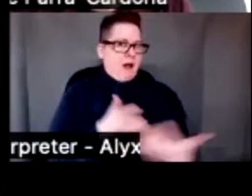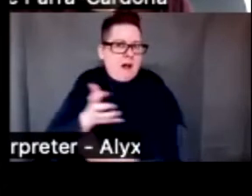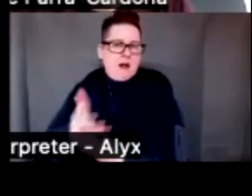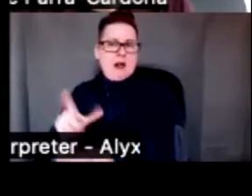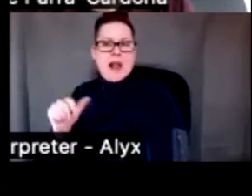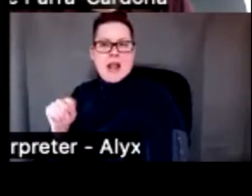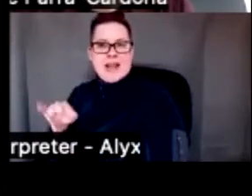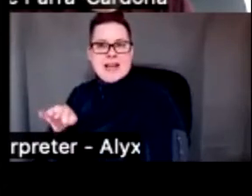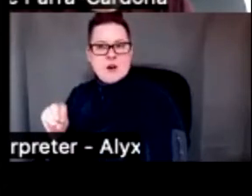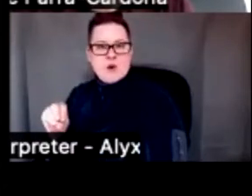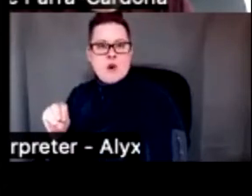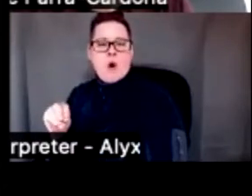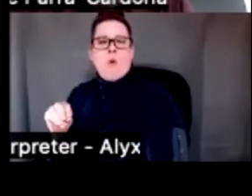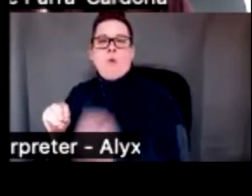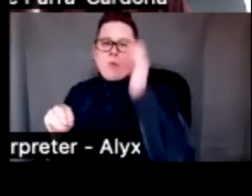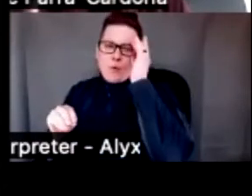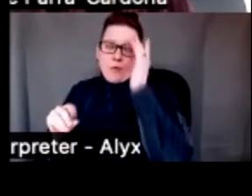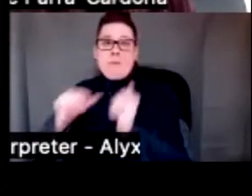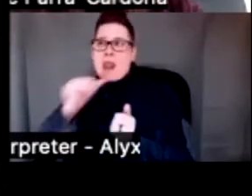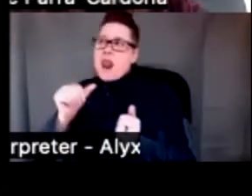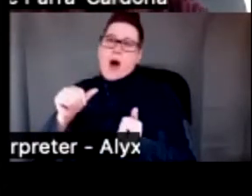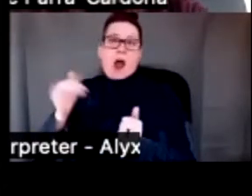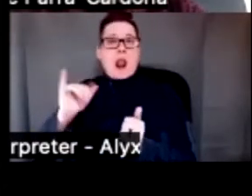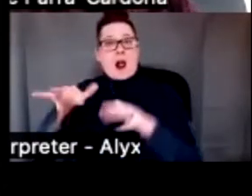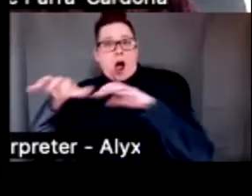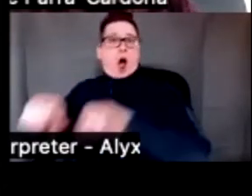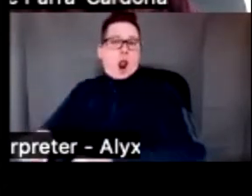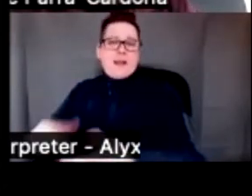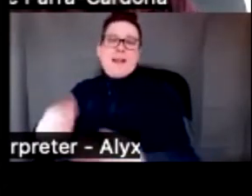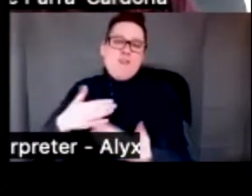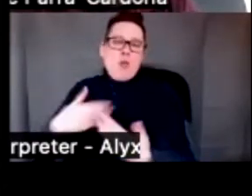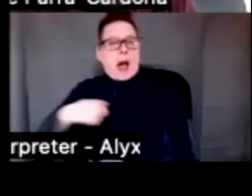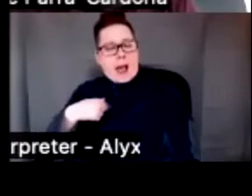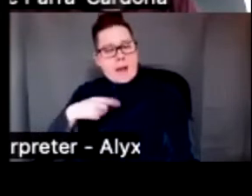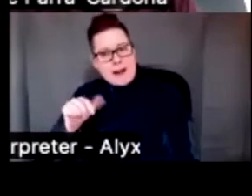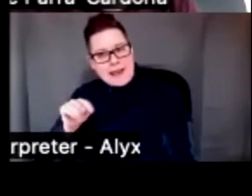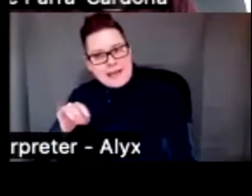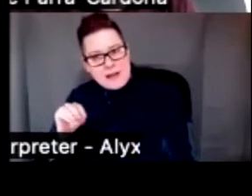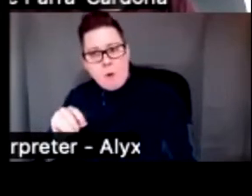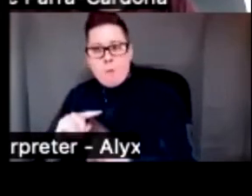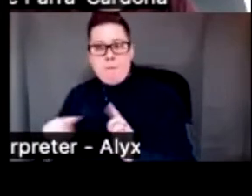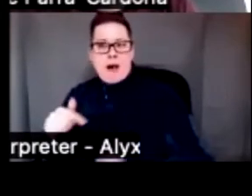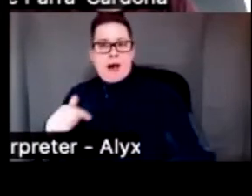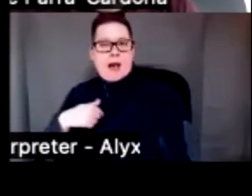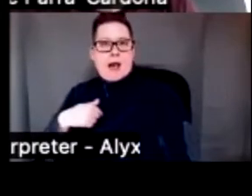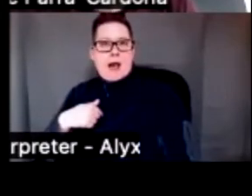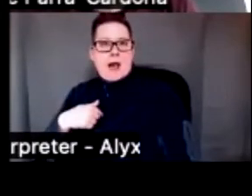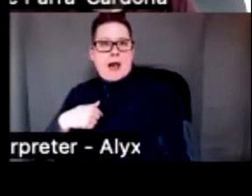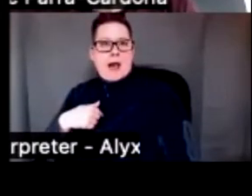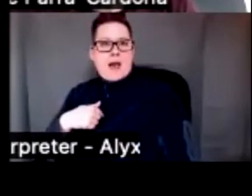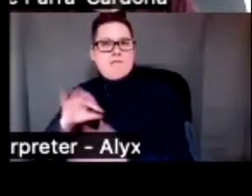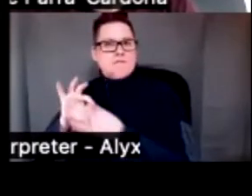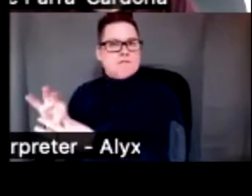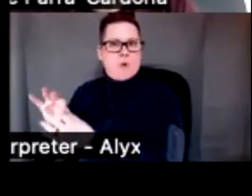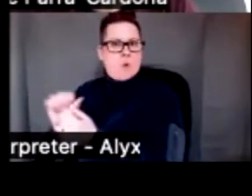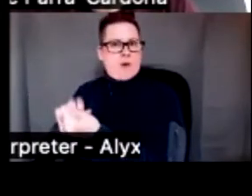engaging in imperialistic practices. Because even though I am a Latino, I was already affiliated with a U